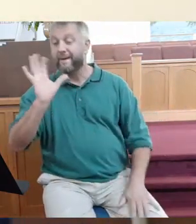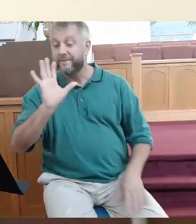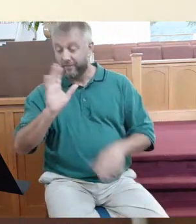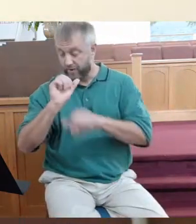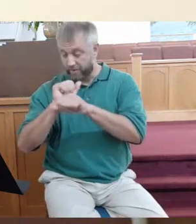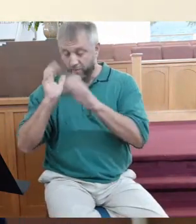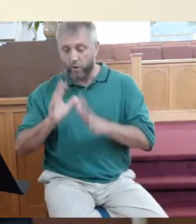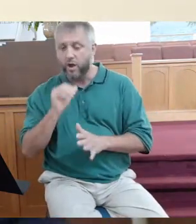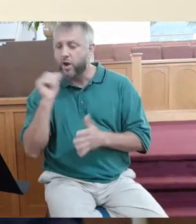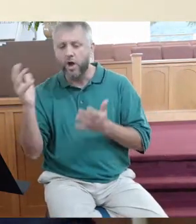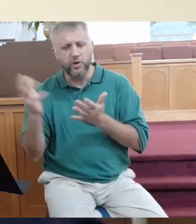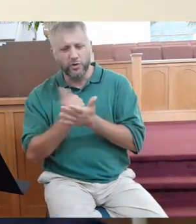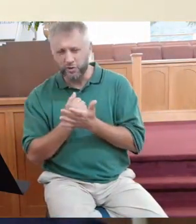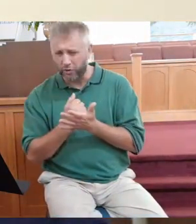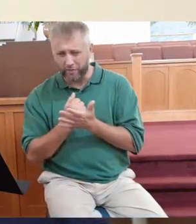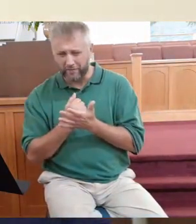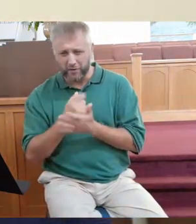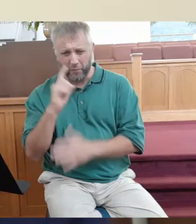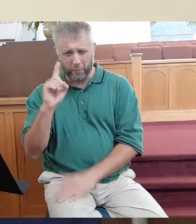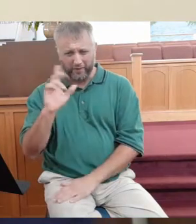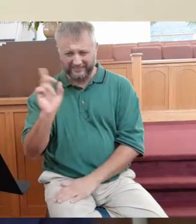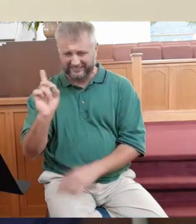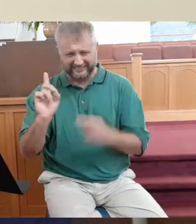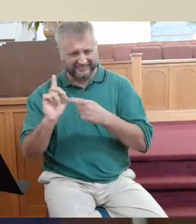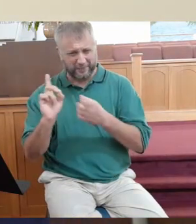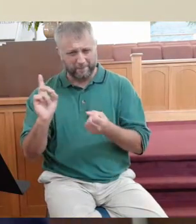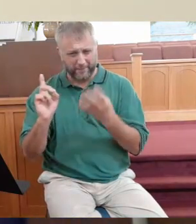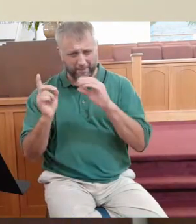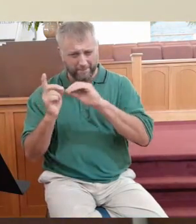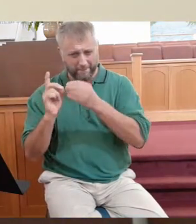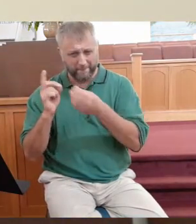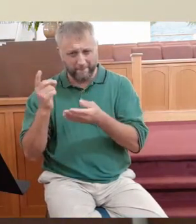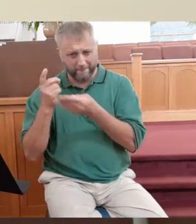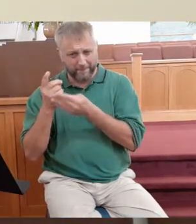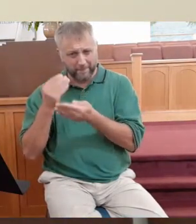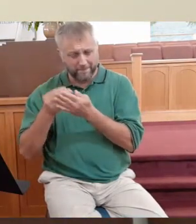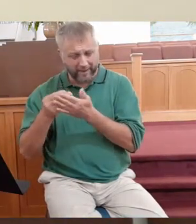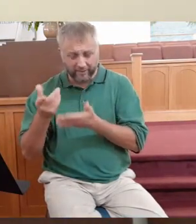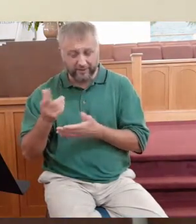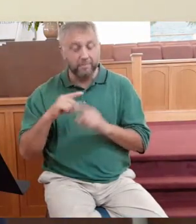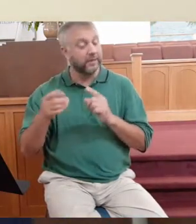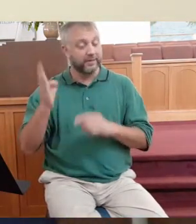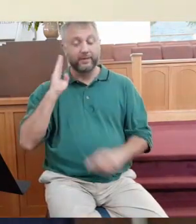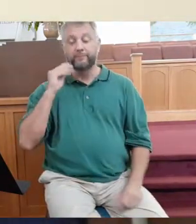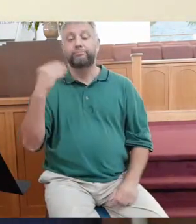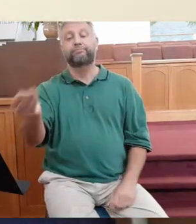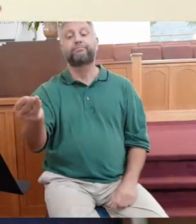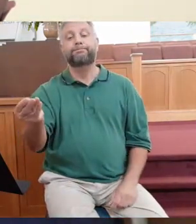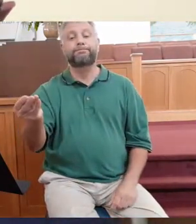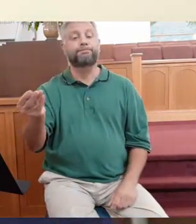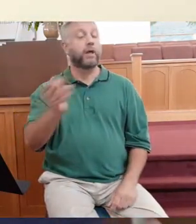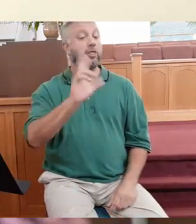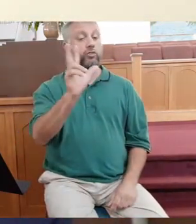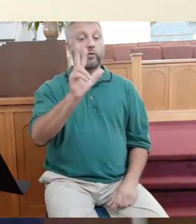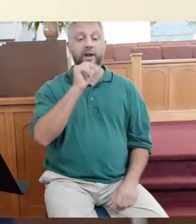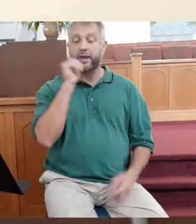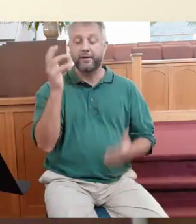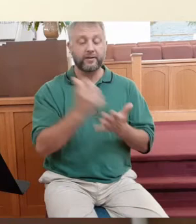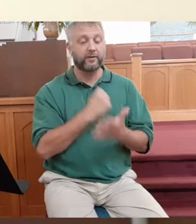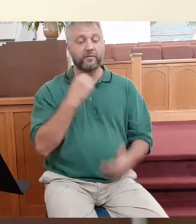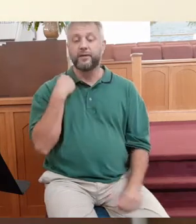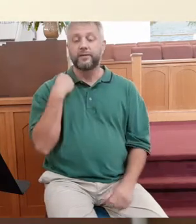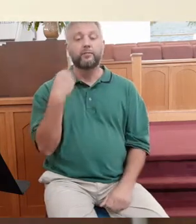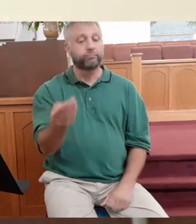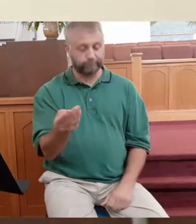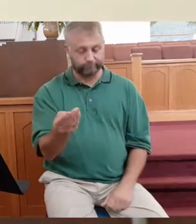employees didn't deserve a full day's pay, but God gave it to them anyway. That the 3 o'clock employees didn't deserve a full day's